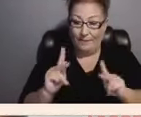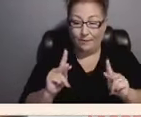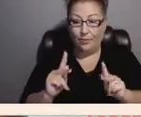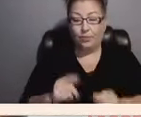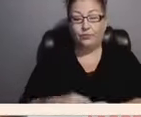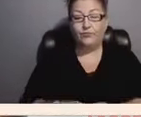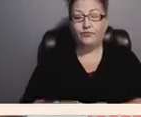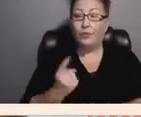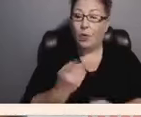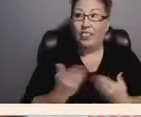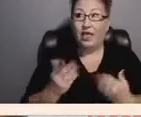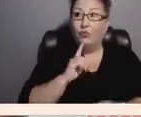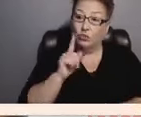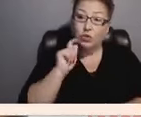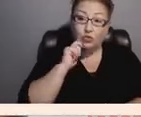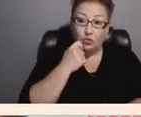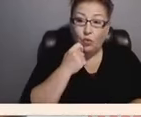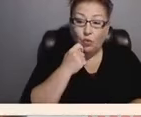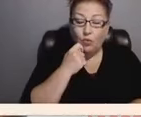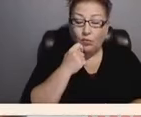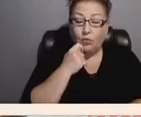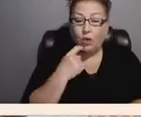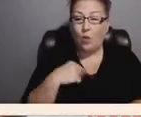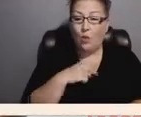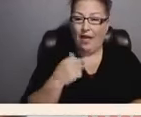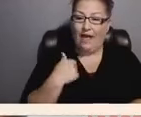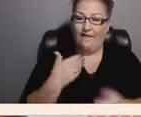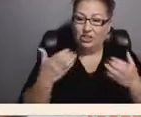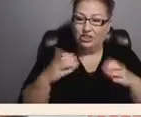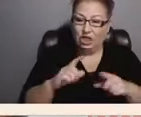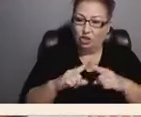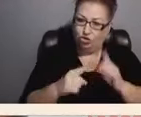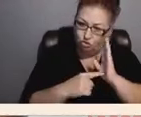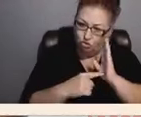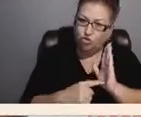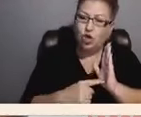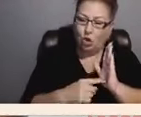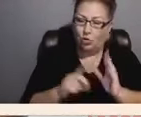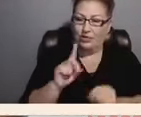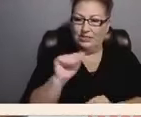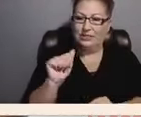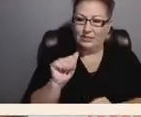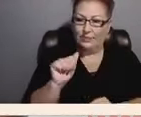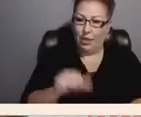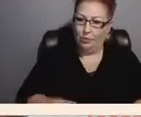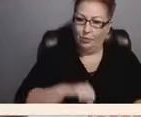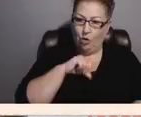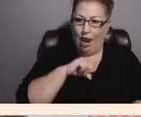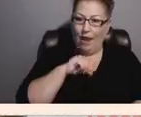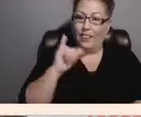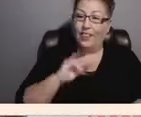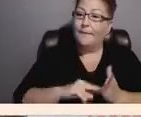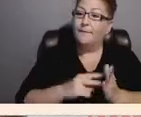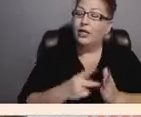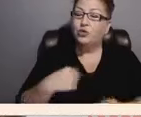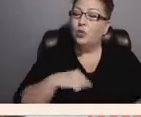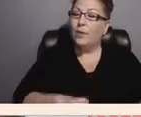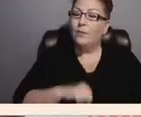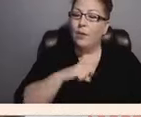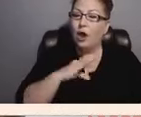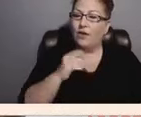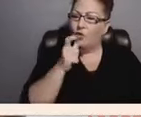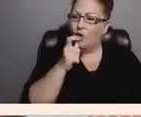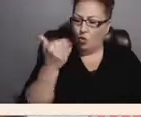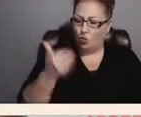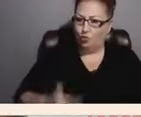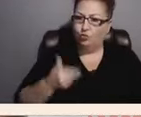is pretty cool is that we have a chance to show disability pride, which means we are proud of who we are. Today,